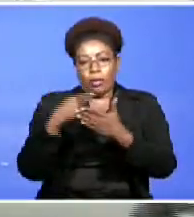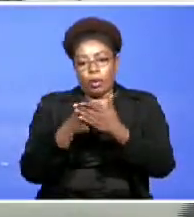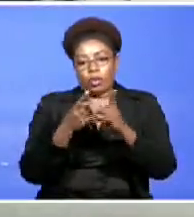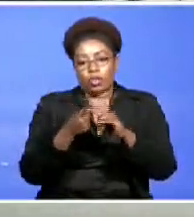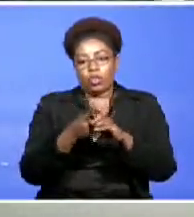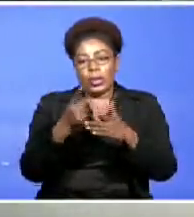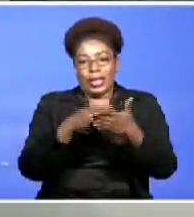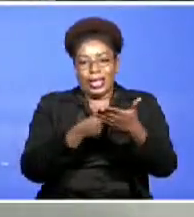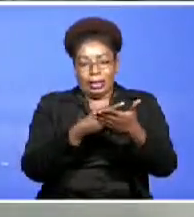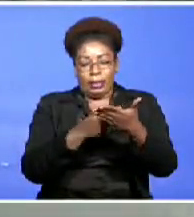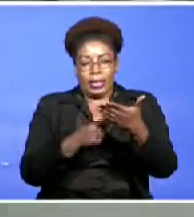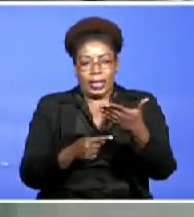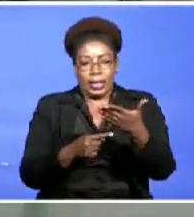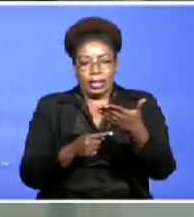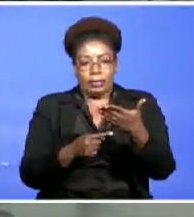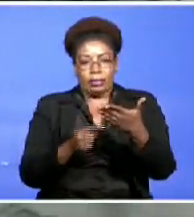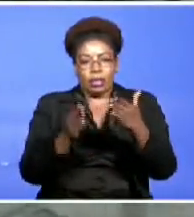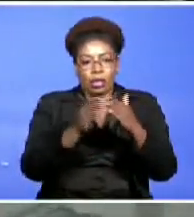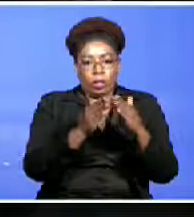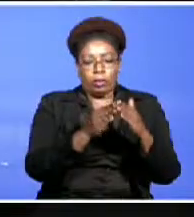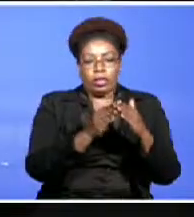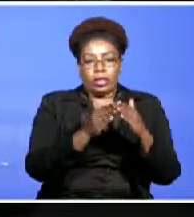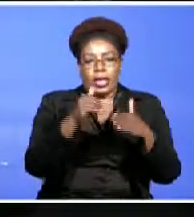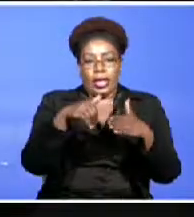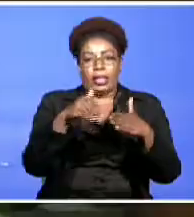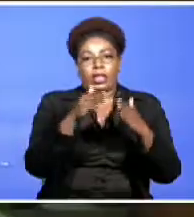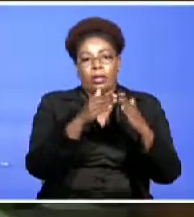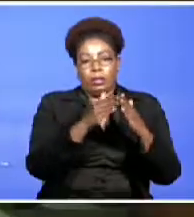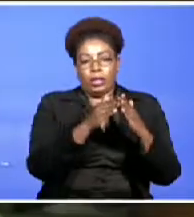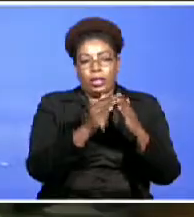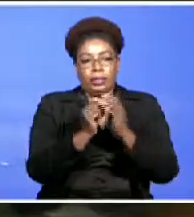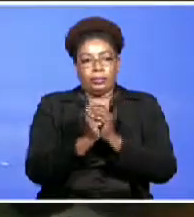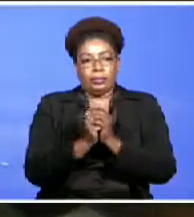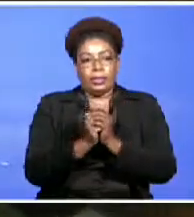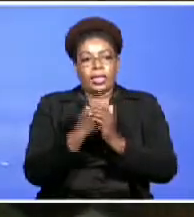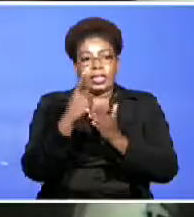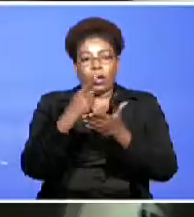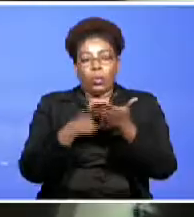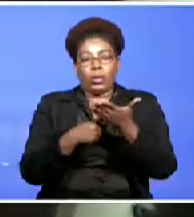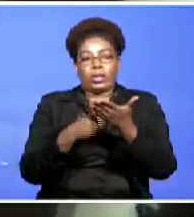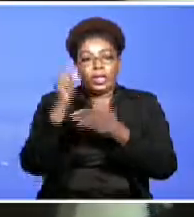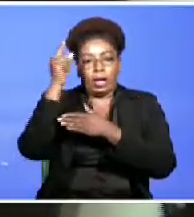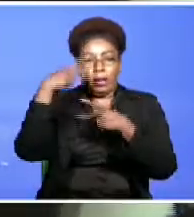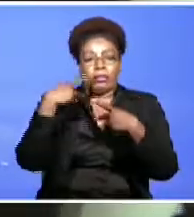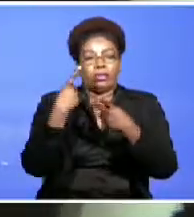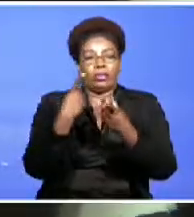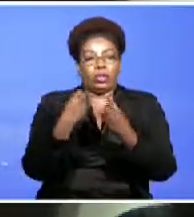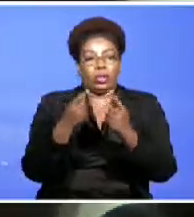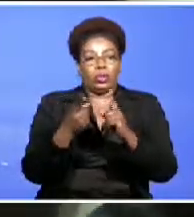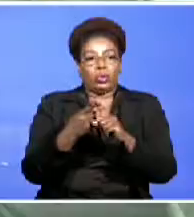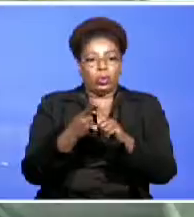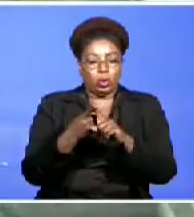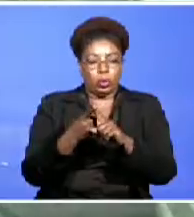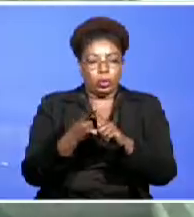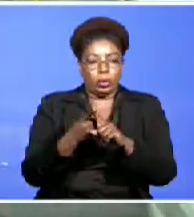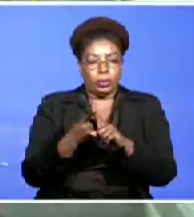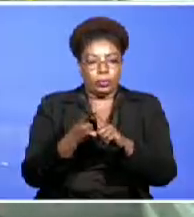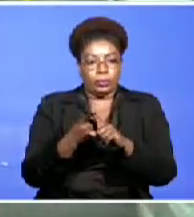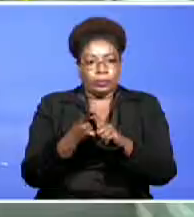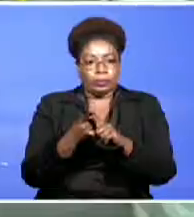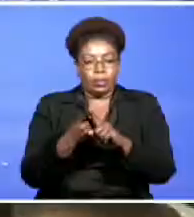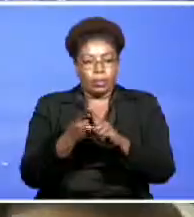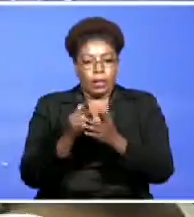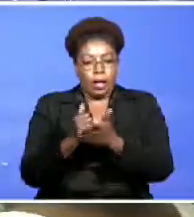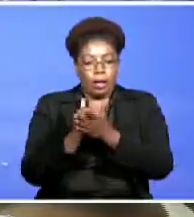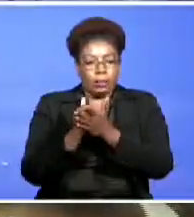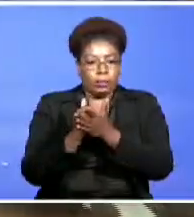eliminating unregulated communities nationwide. He explained to what extent government will go to prevent a resurgence of the mud in Abaco,